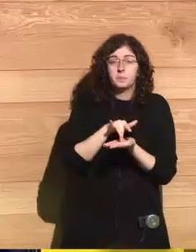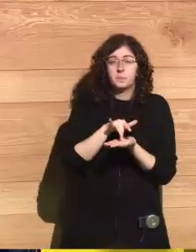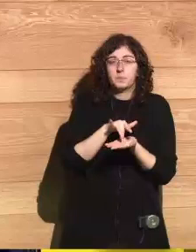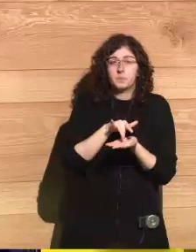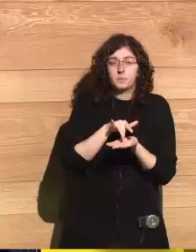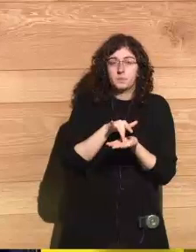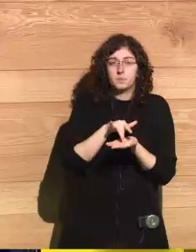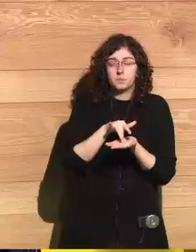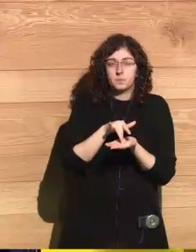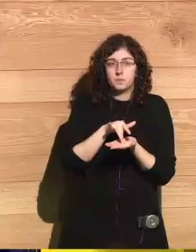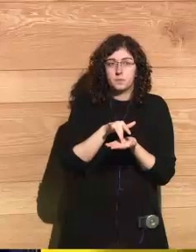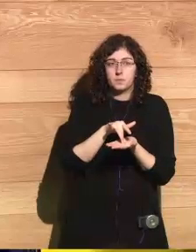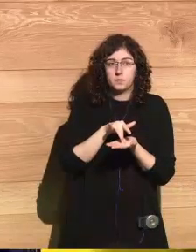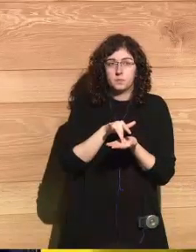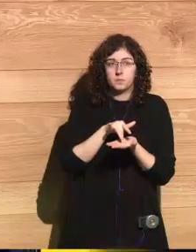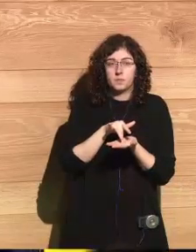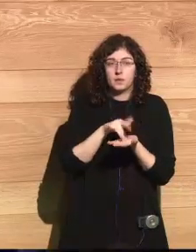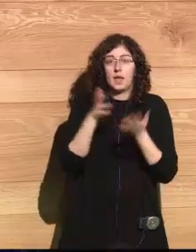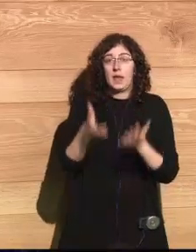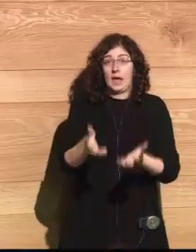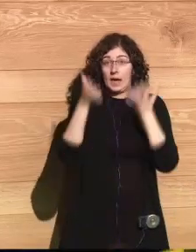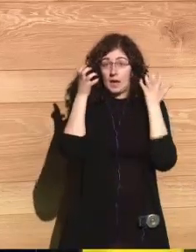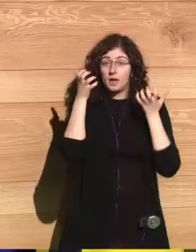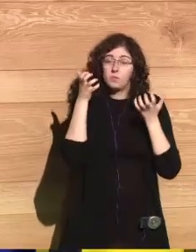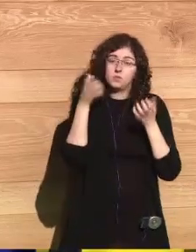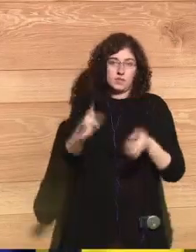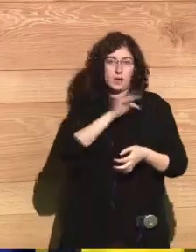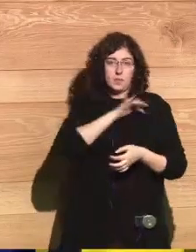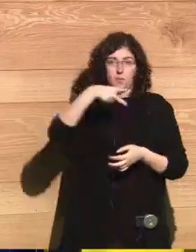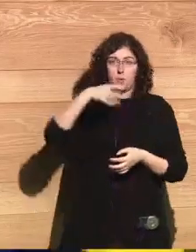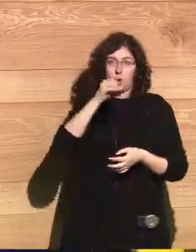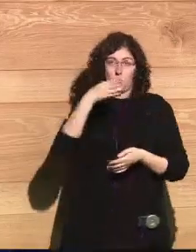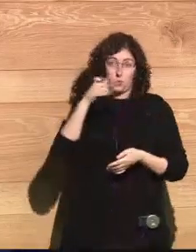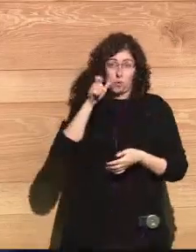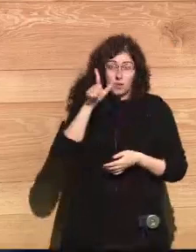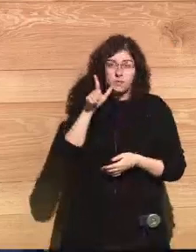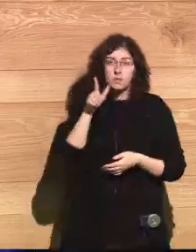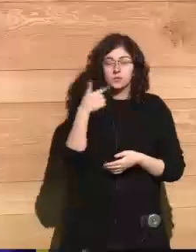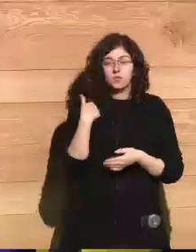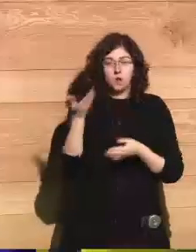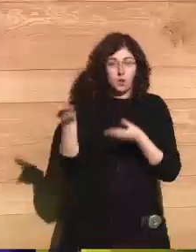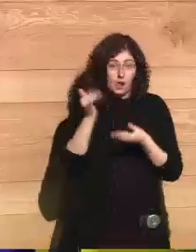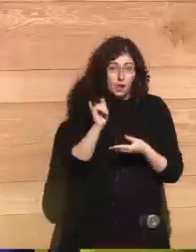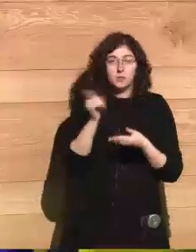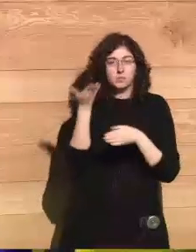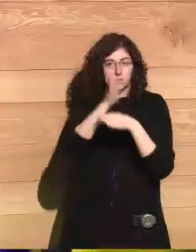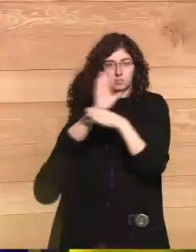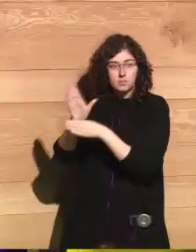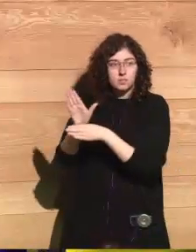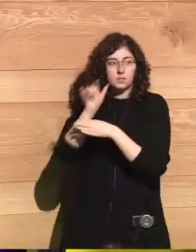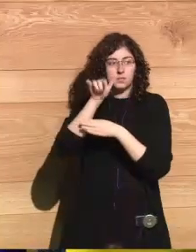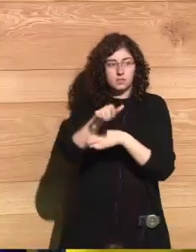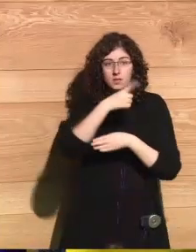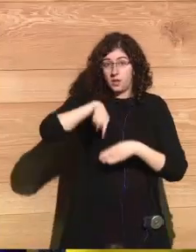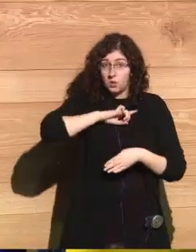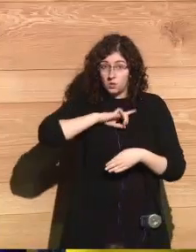Prize. We actually brought it here to show you, Thank you, Seth. He's another friend of ours from my hand. When we won